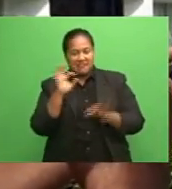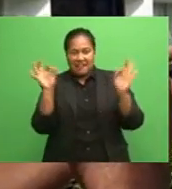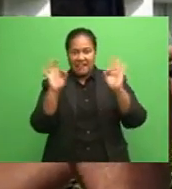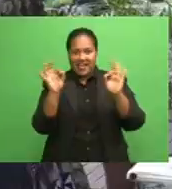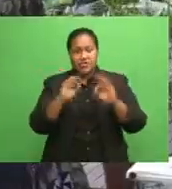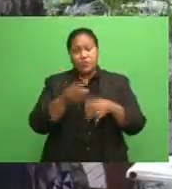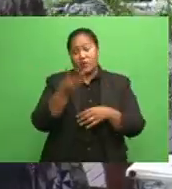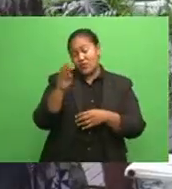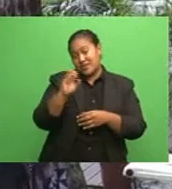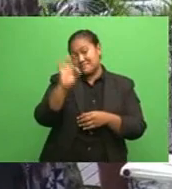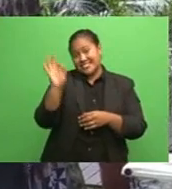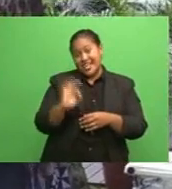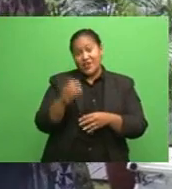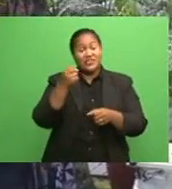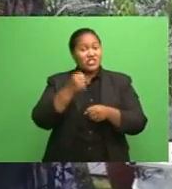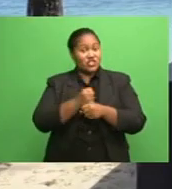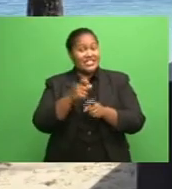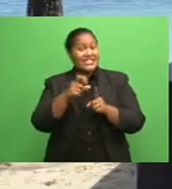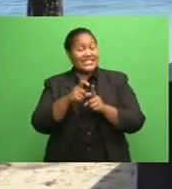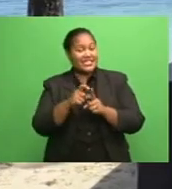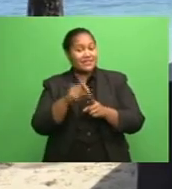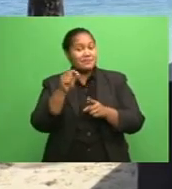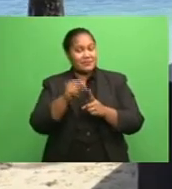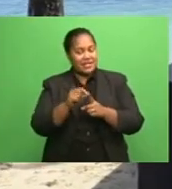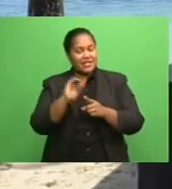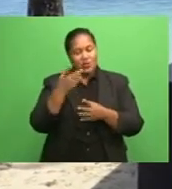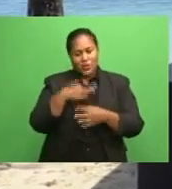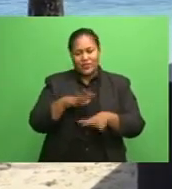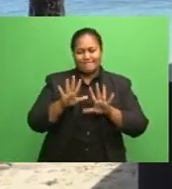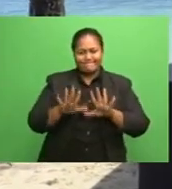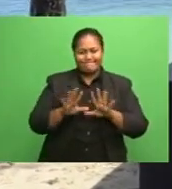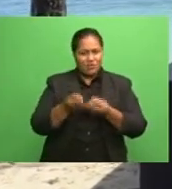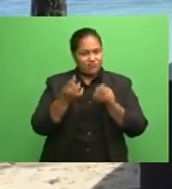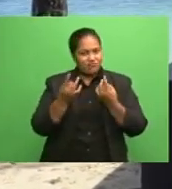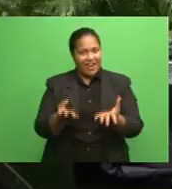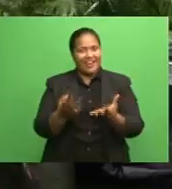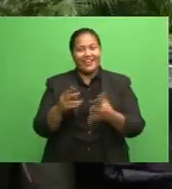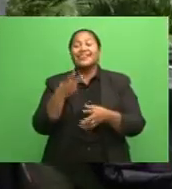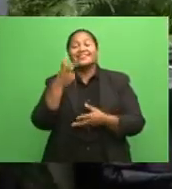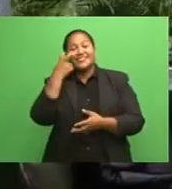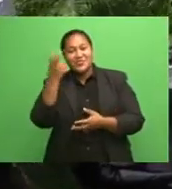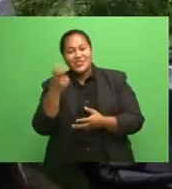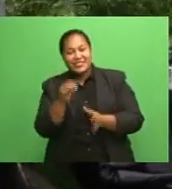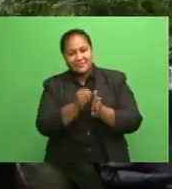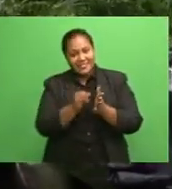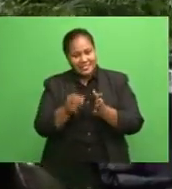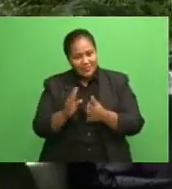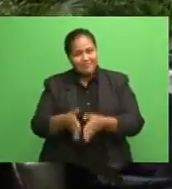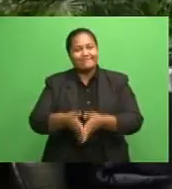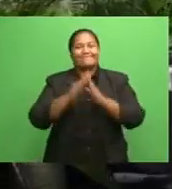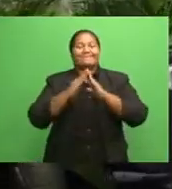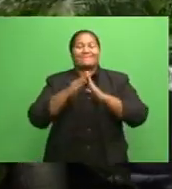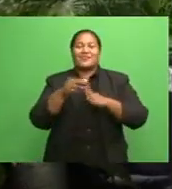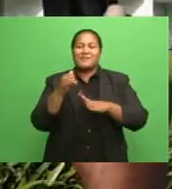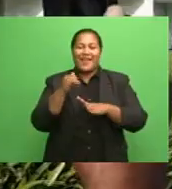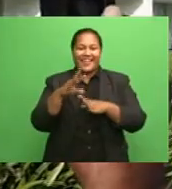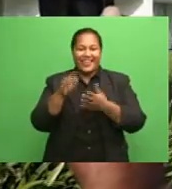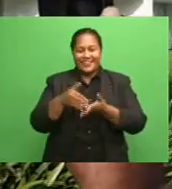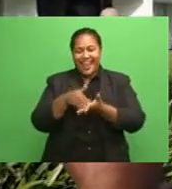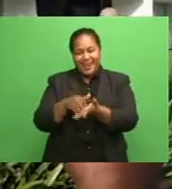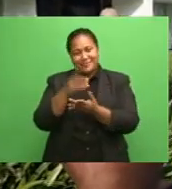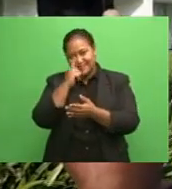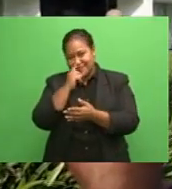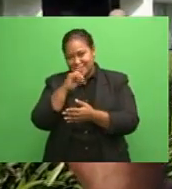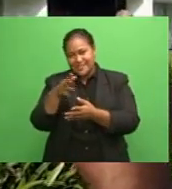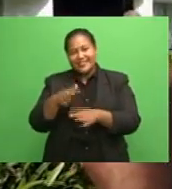percent of our GDP, so we've got to get ready, help the tourism industry get back on board and at the same time, getting people back